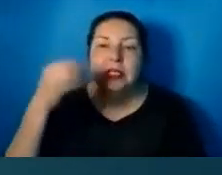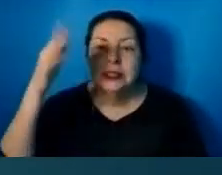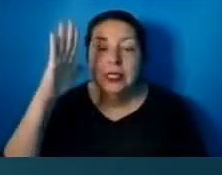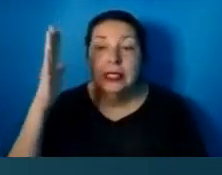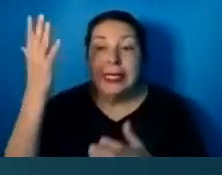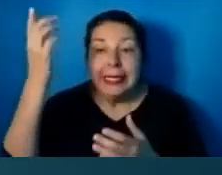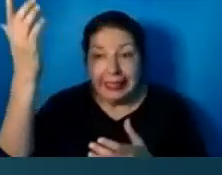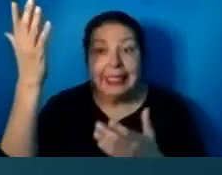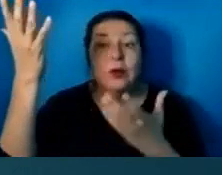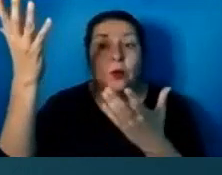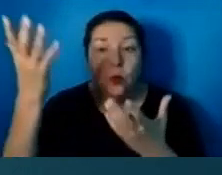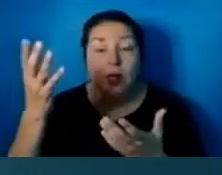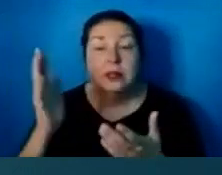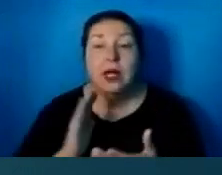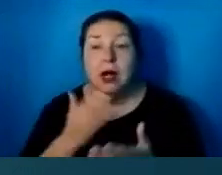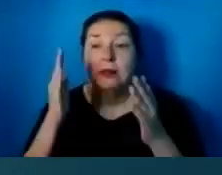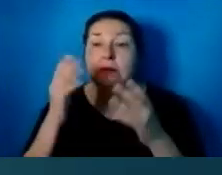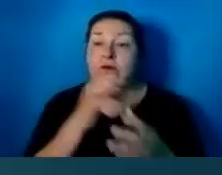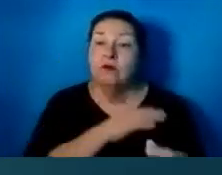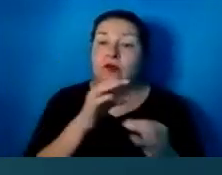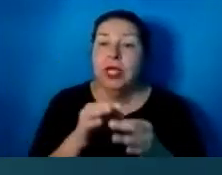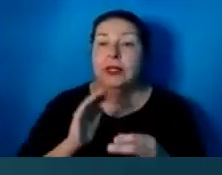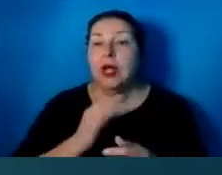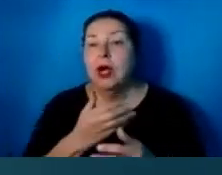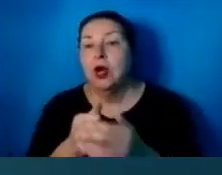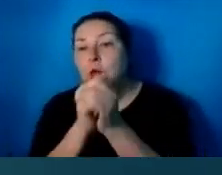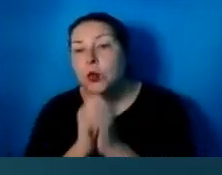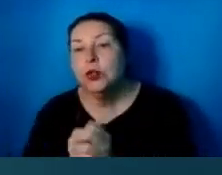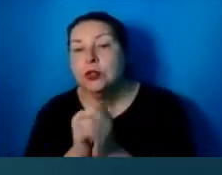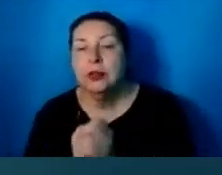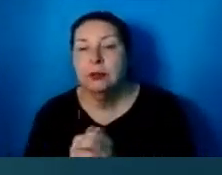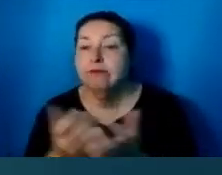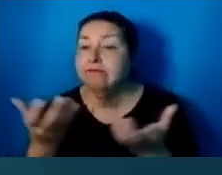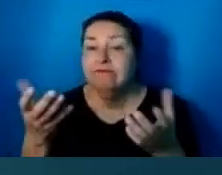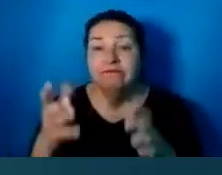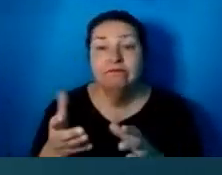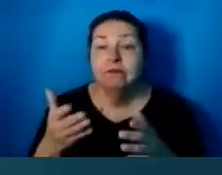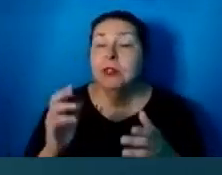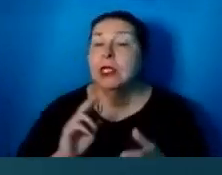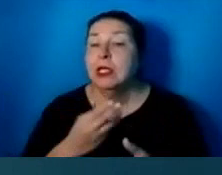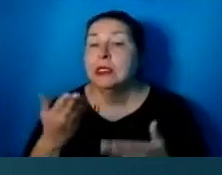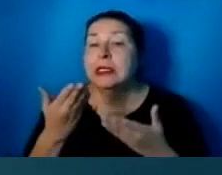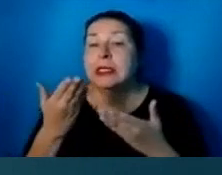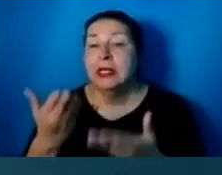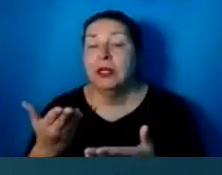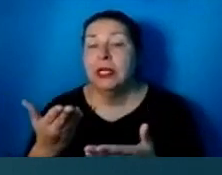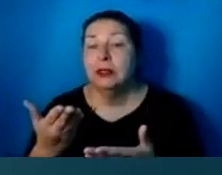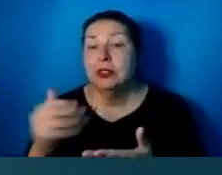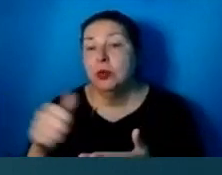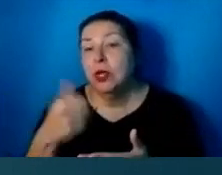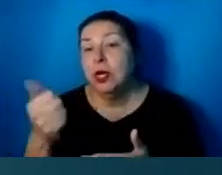our devotion, our worship, and he doesn't want it giving to any other